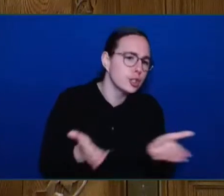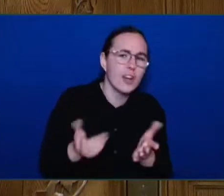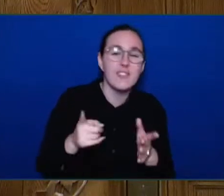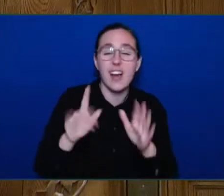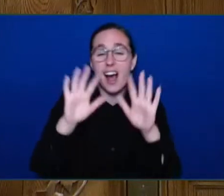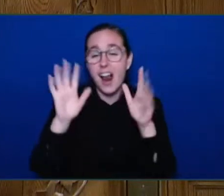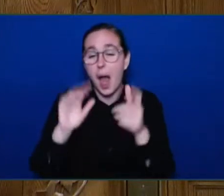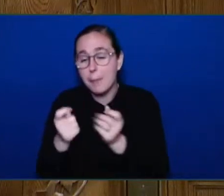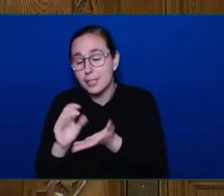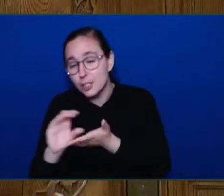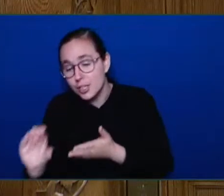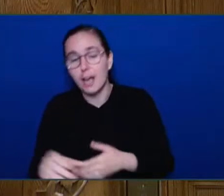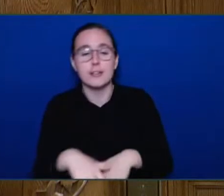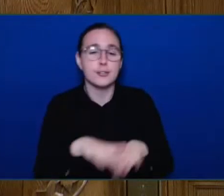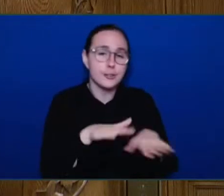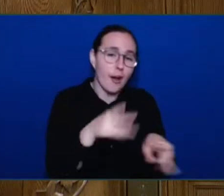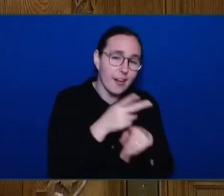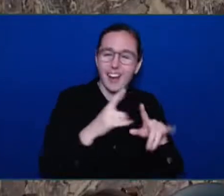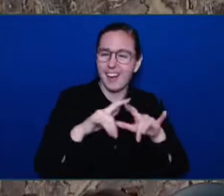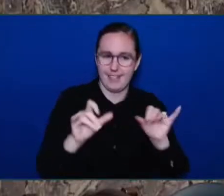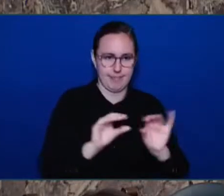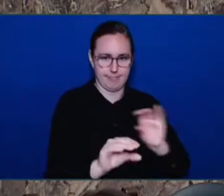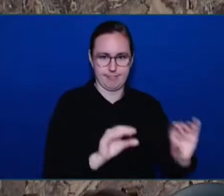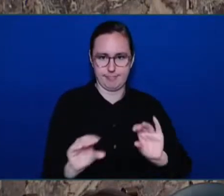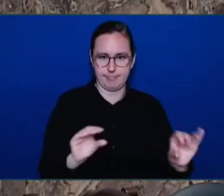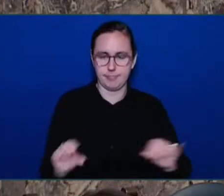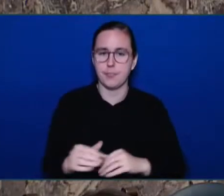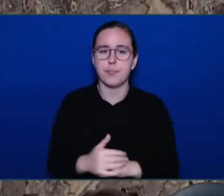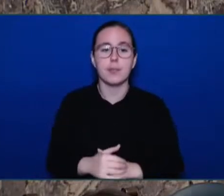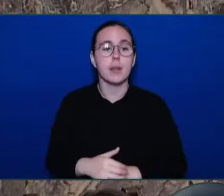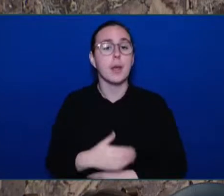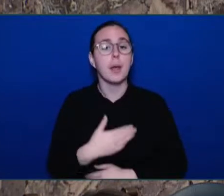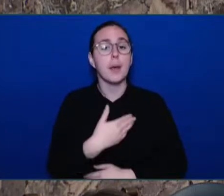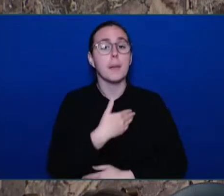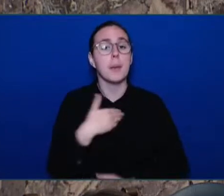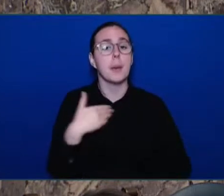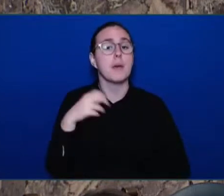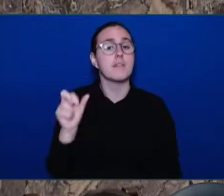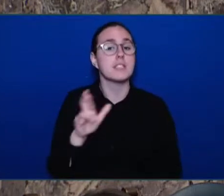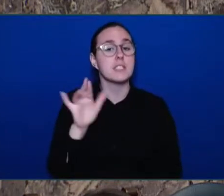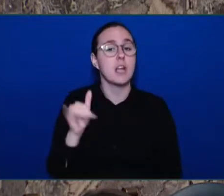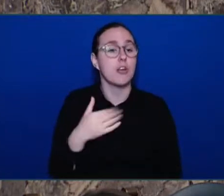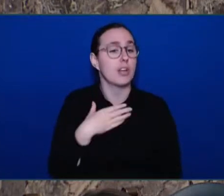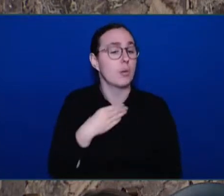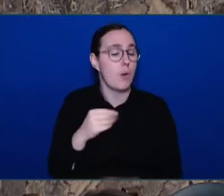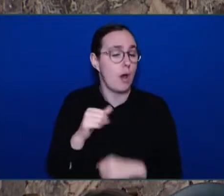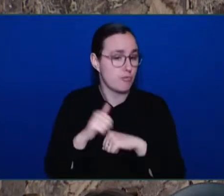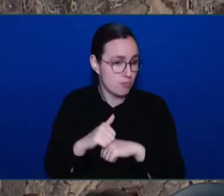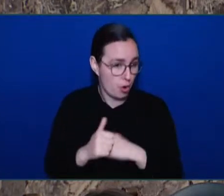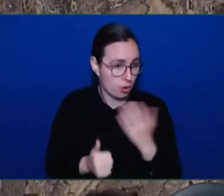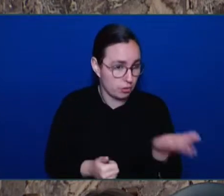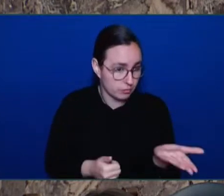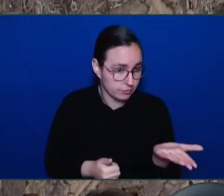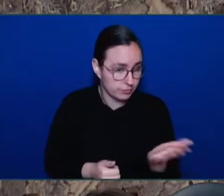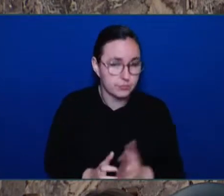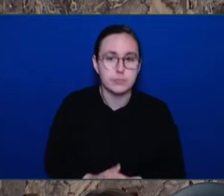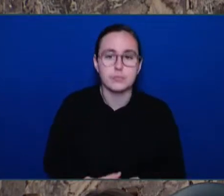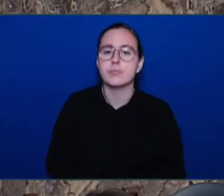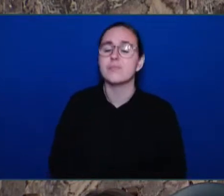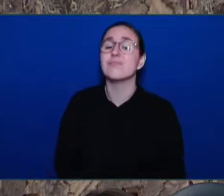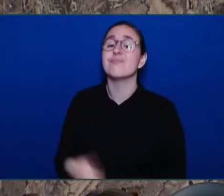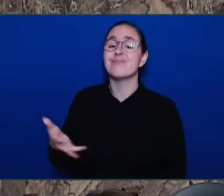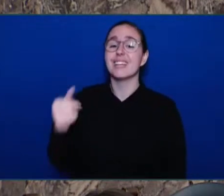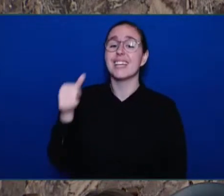Thank you, Mr. Speaker. Yesterday, after seven long months, the government quietly released their response to the 2022 Coroner Service Death